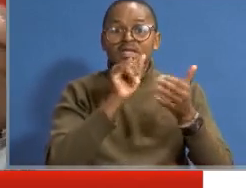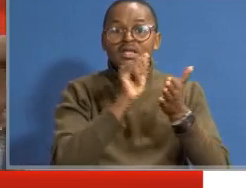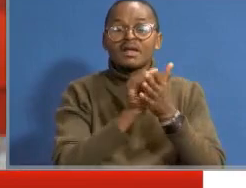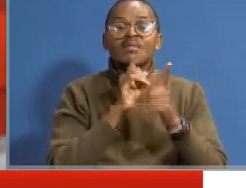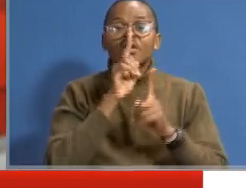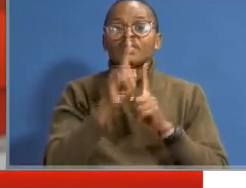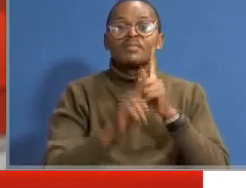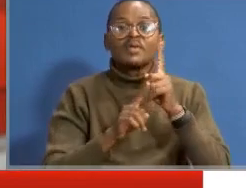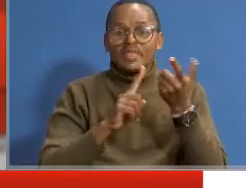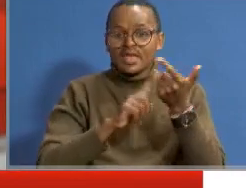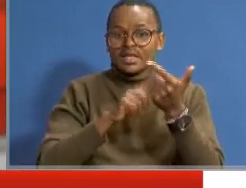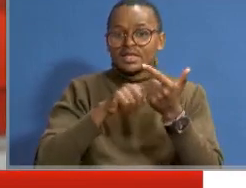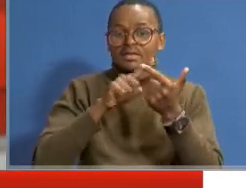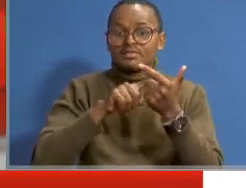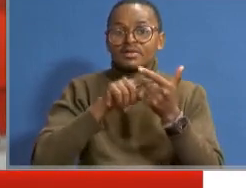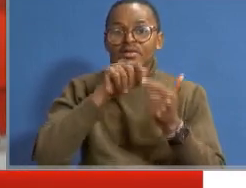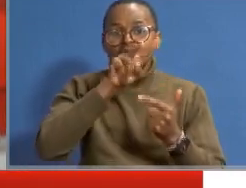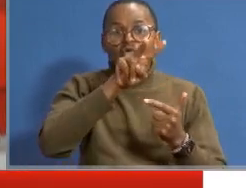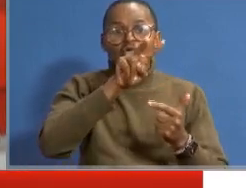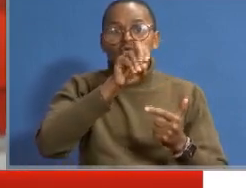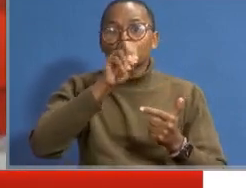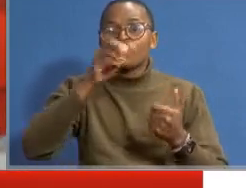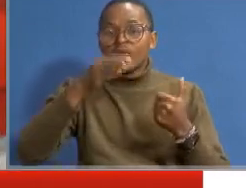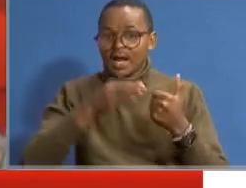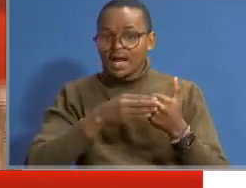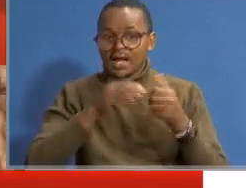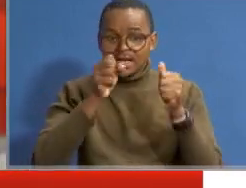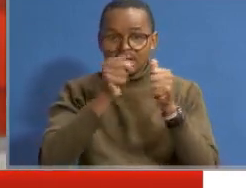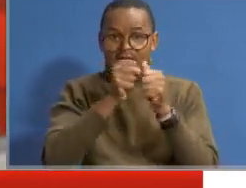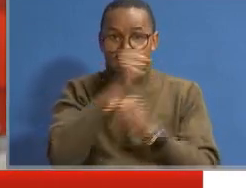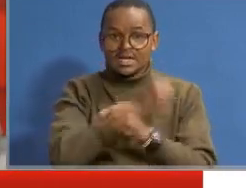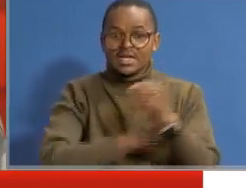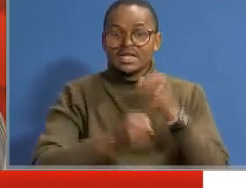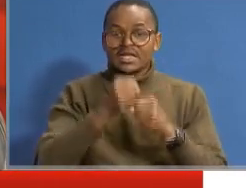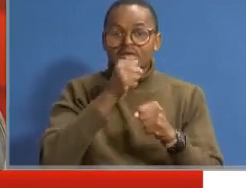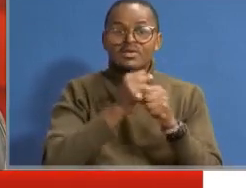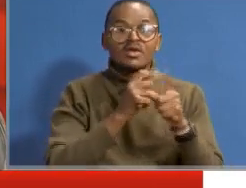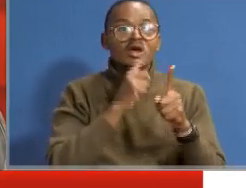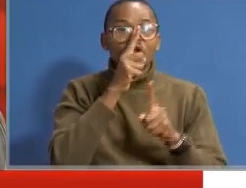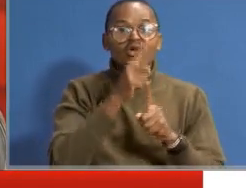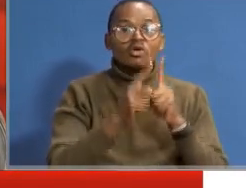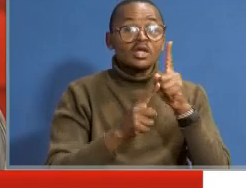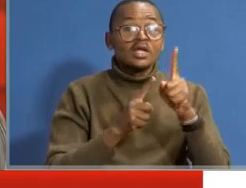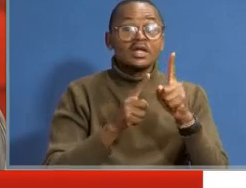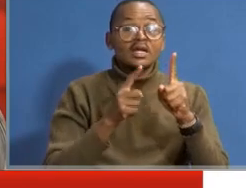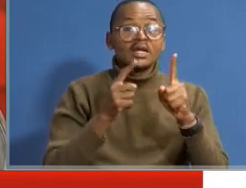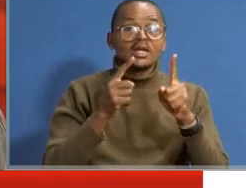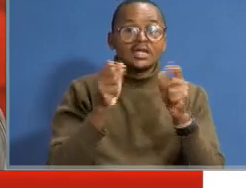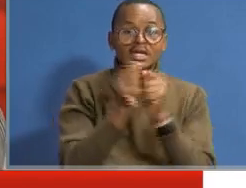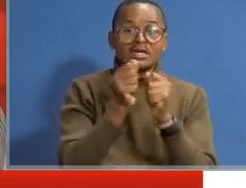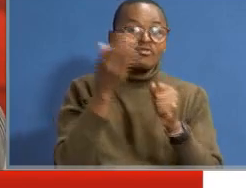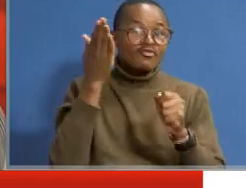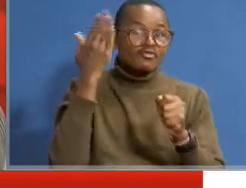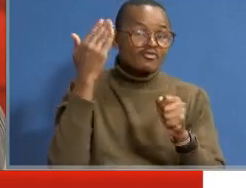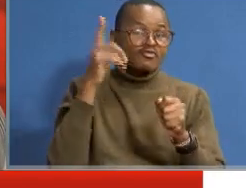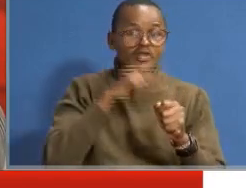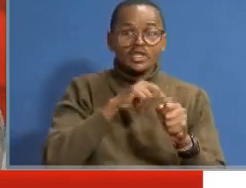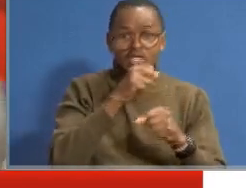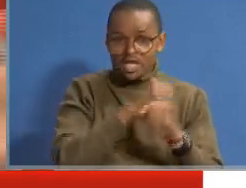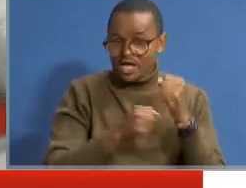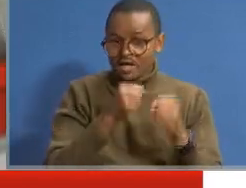I'm talking about the statistic of 2009. Ten years down the line, we are talking about ten years down the line, a lot has happened.